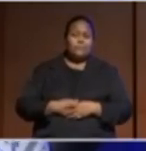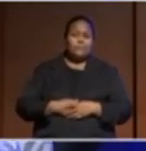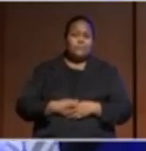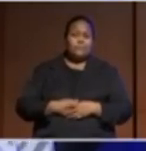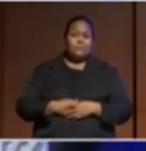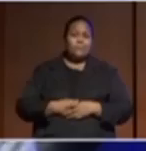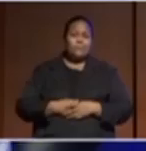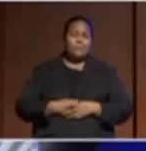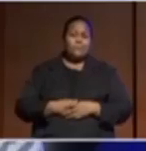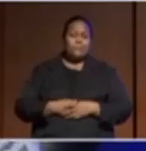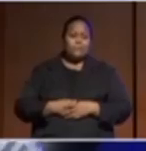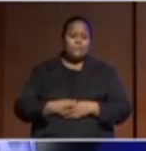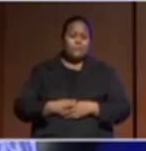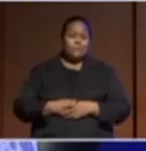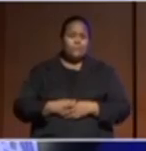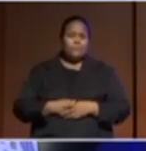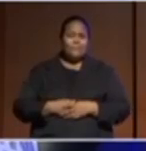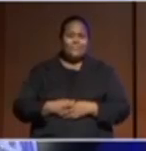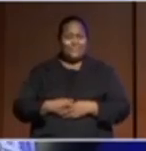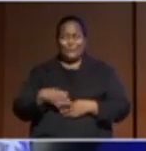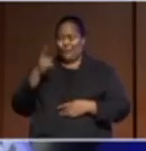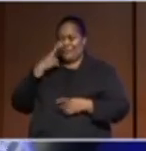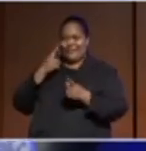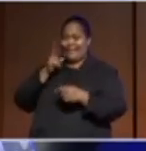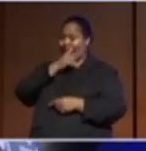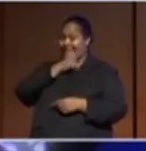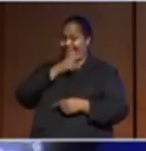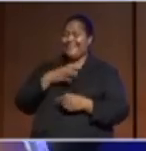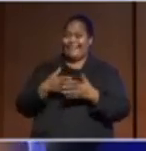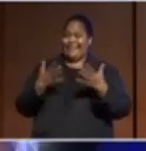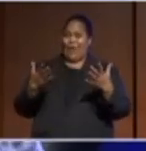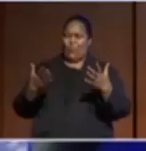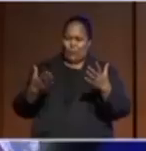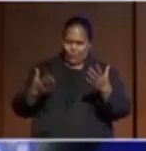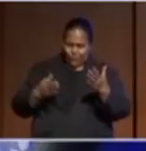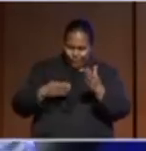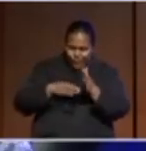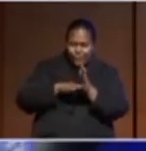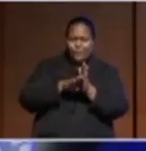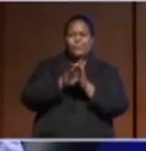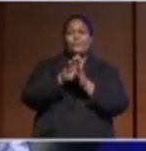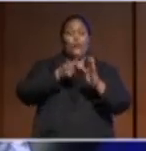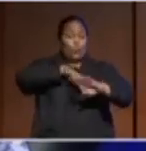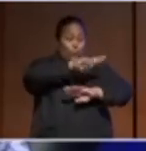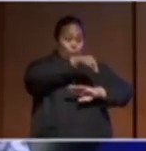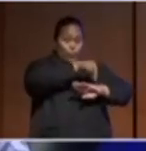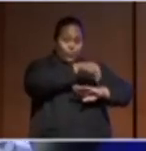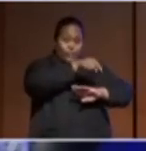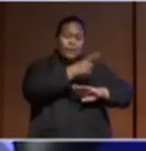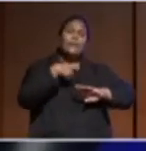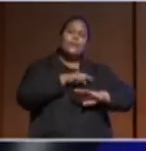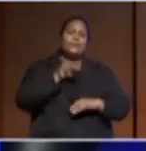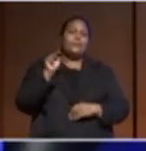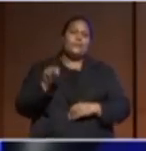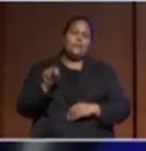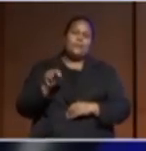coming through. So, I think, as a region, we really have to dig deep, you